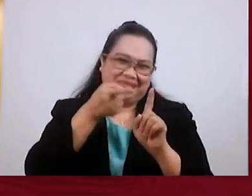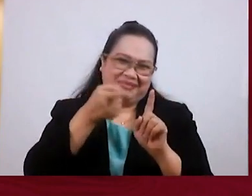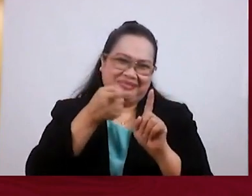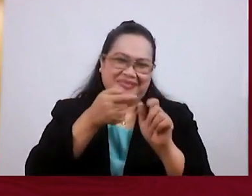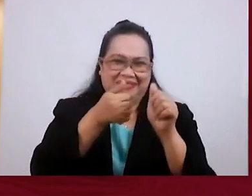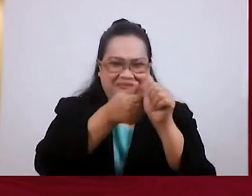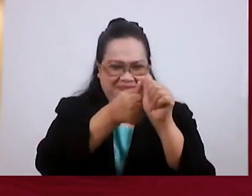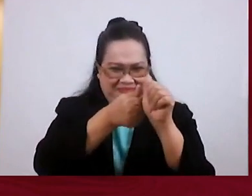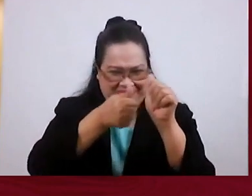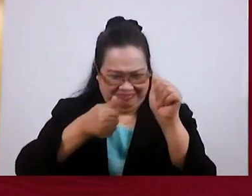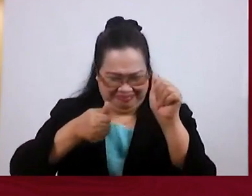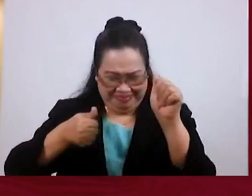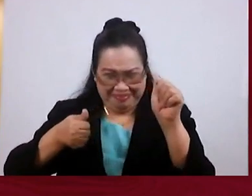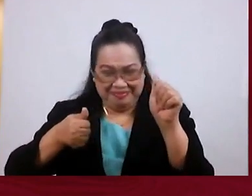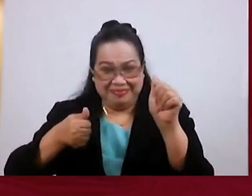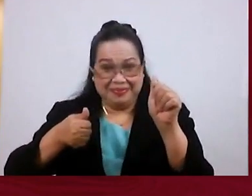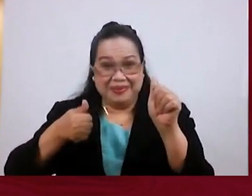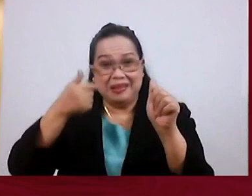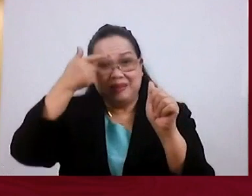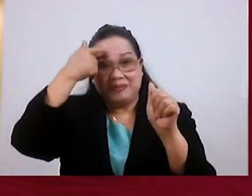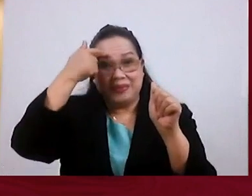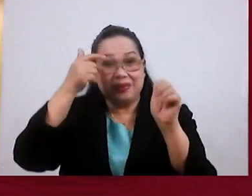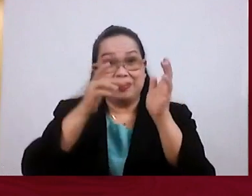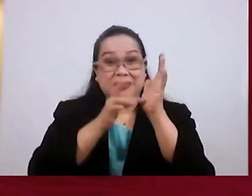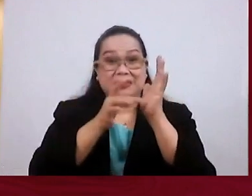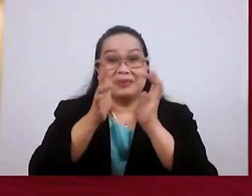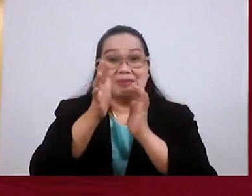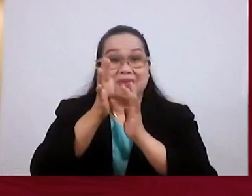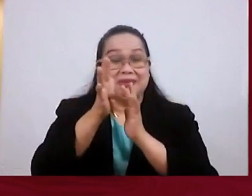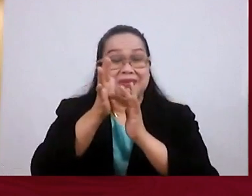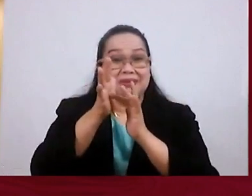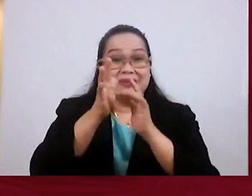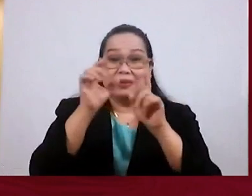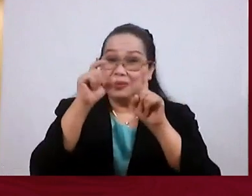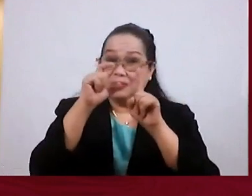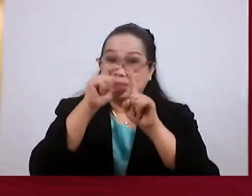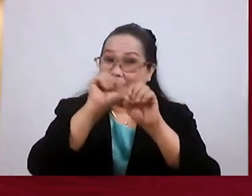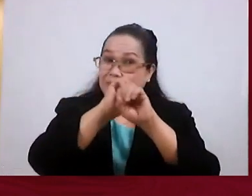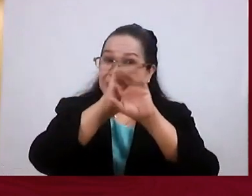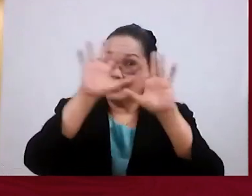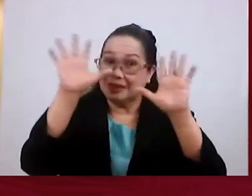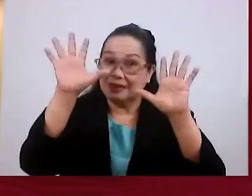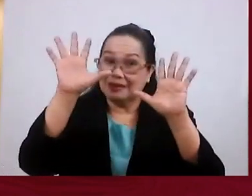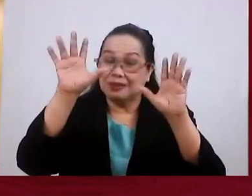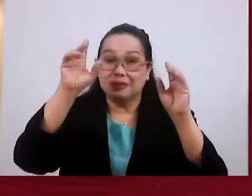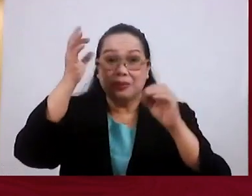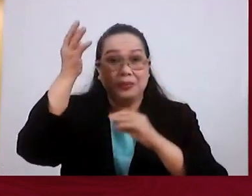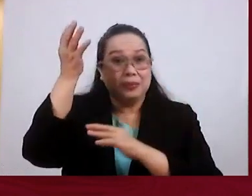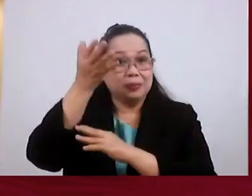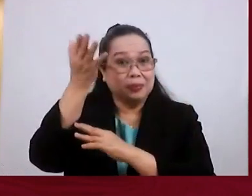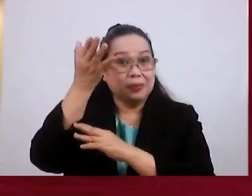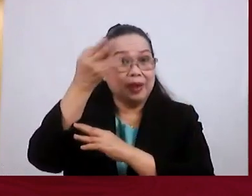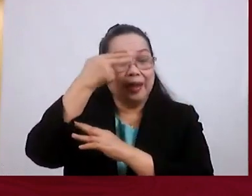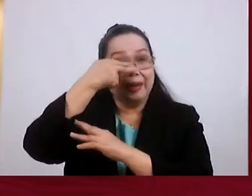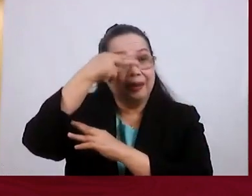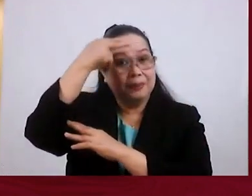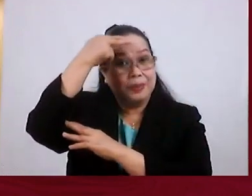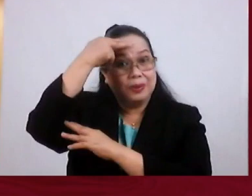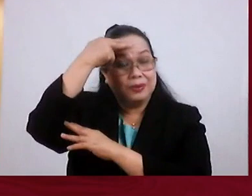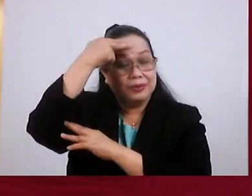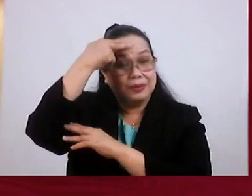we have to because the Word of God is clear on it, friends. And I have to preach on it because we're going to the book of Hebrews,